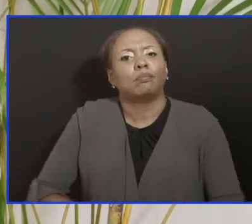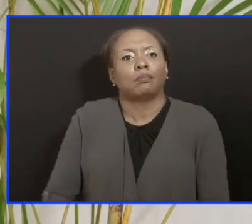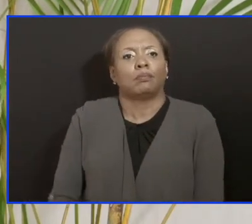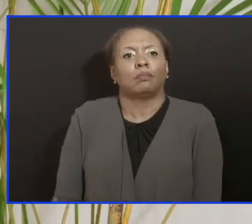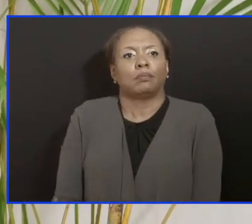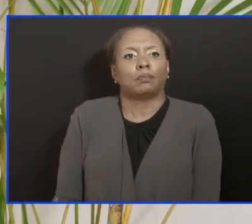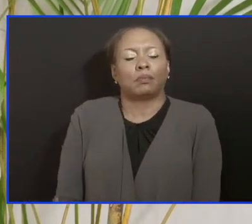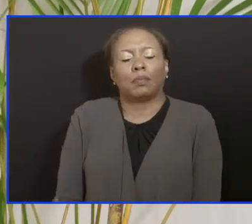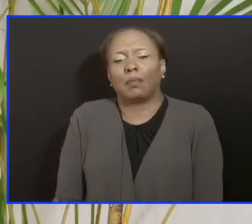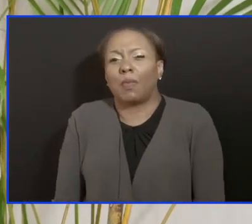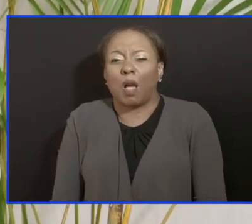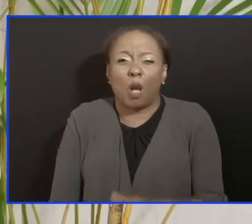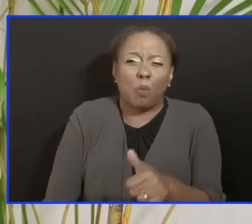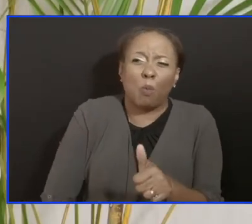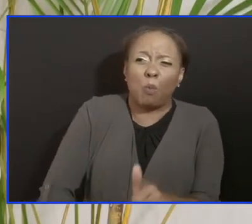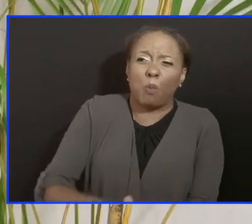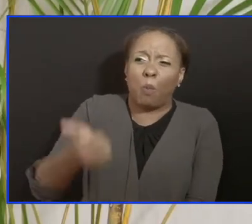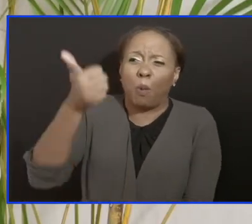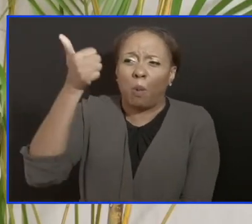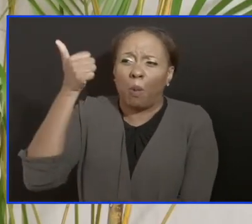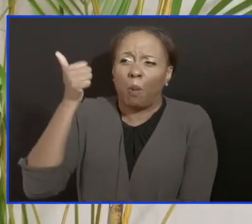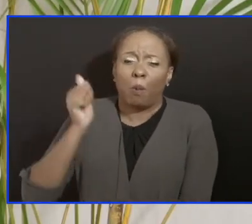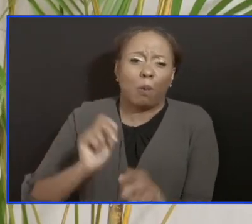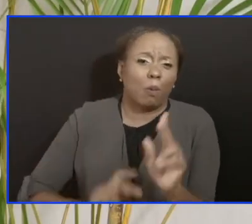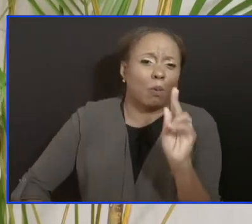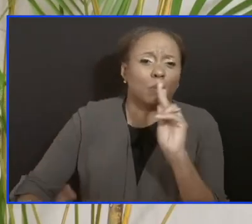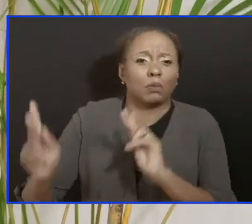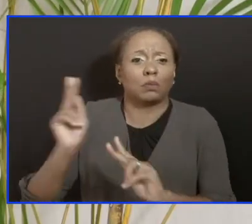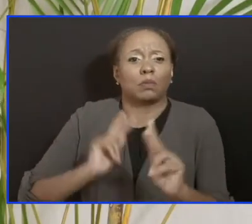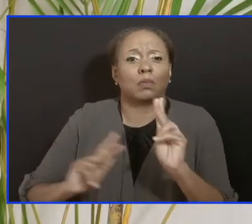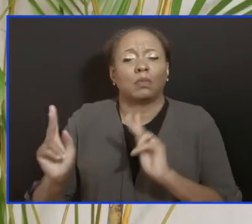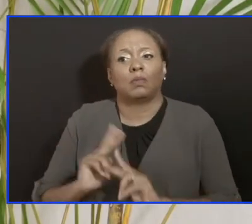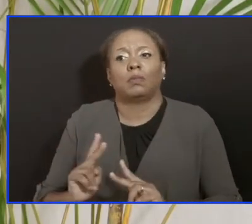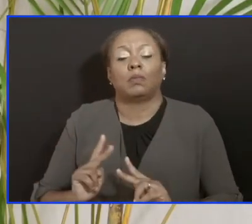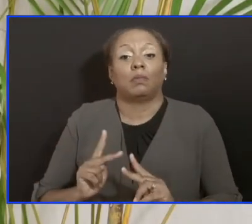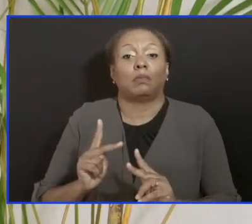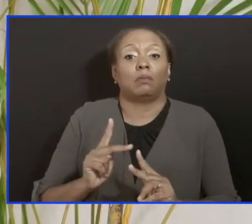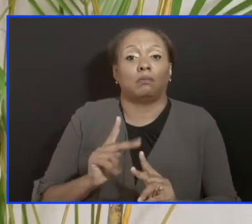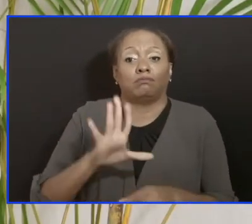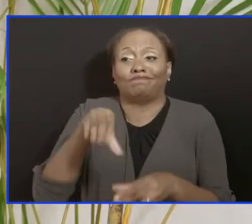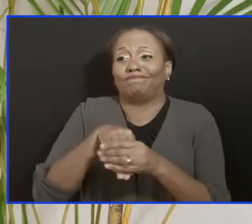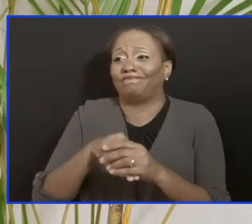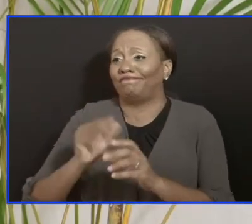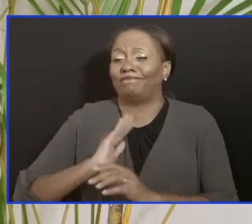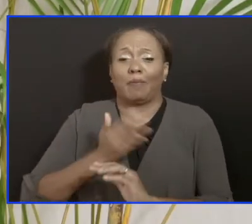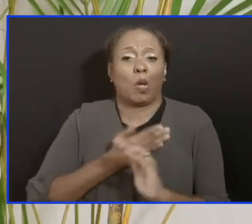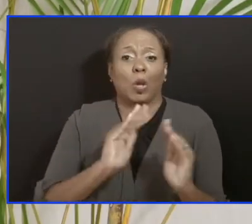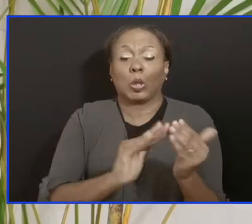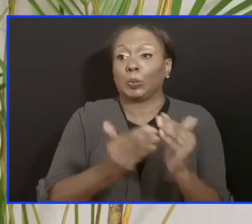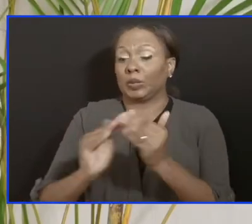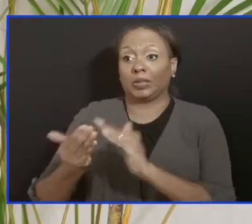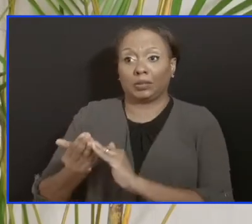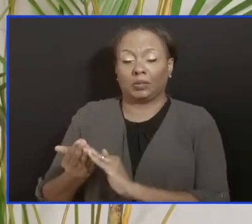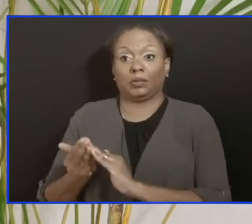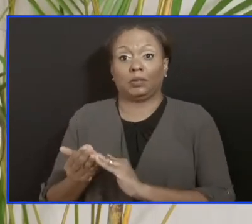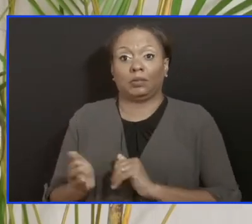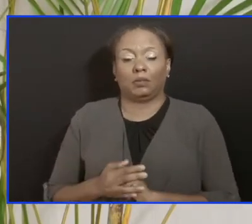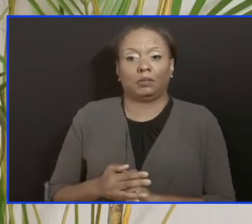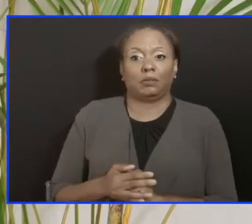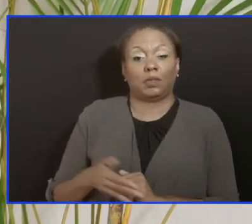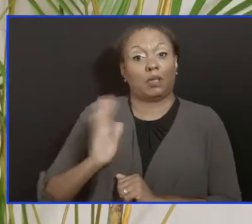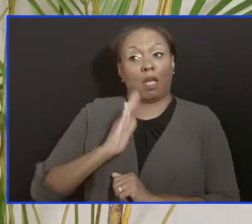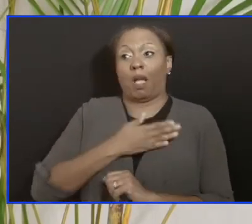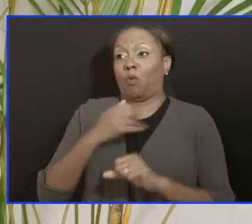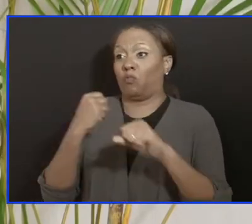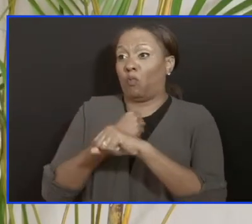majority of our positive cases are within our communities. So the main effort, our battlefield